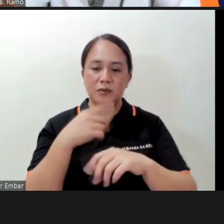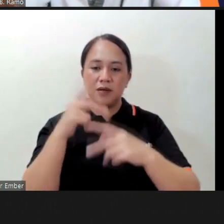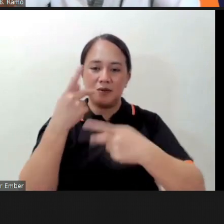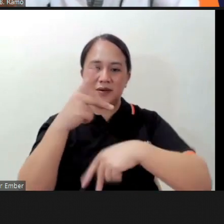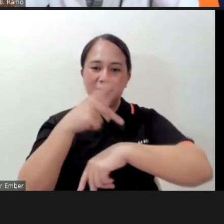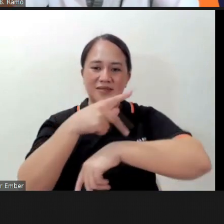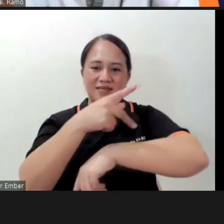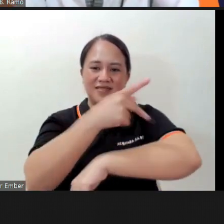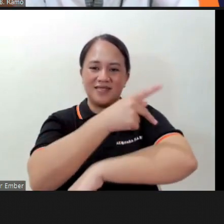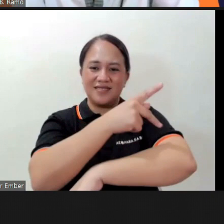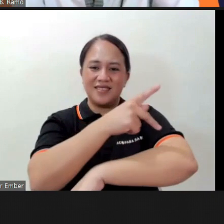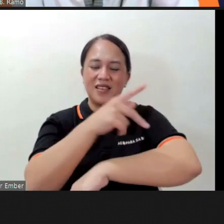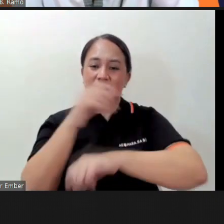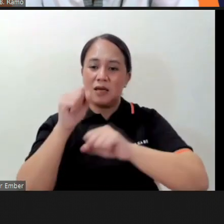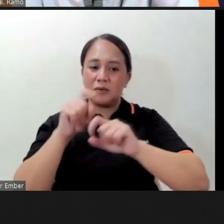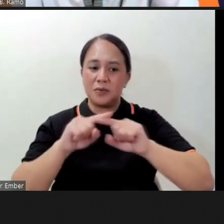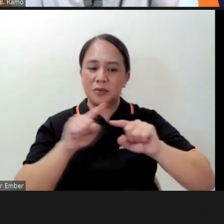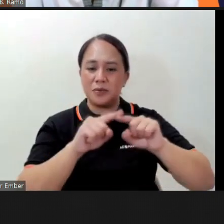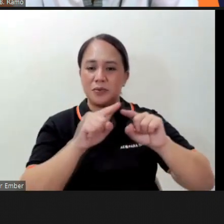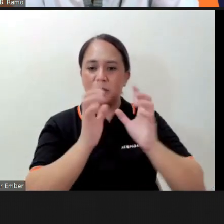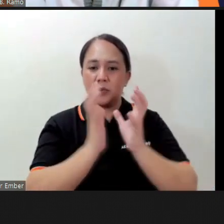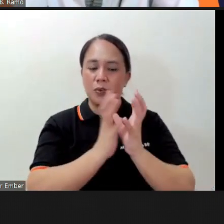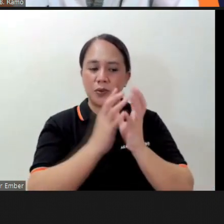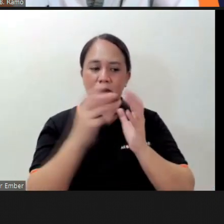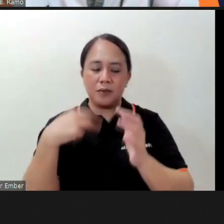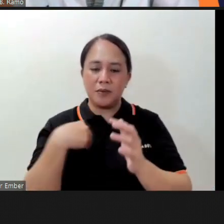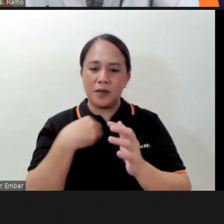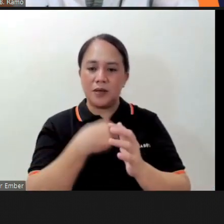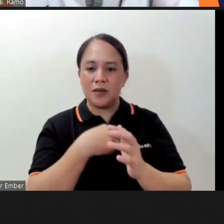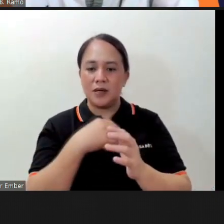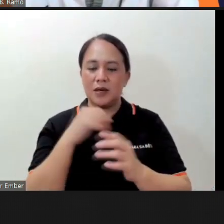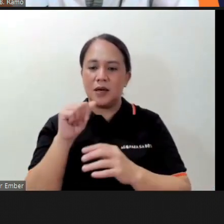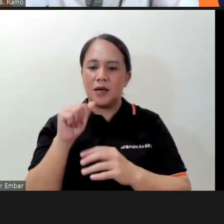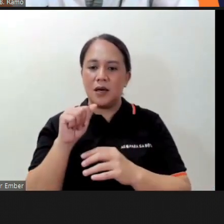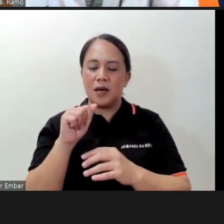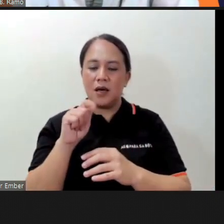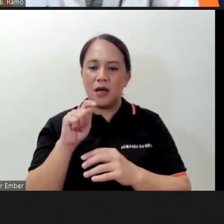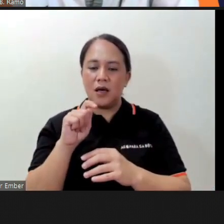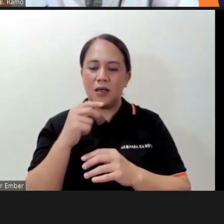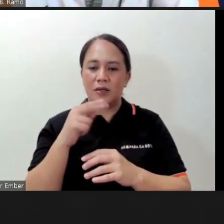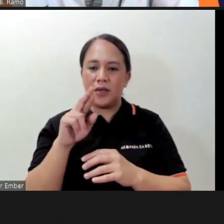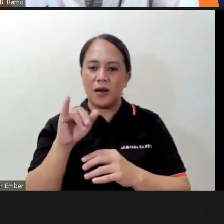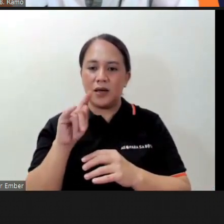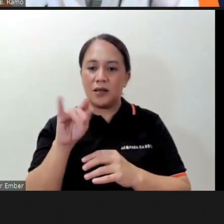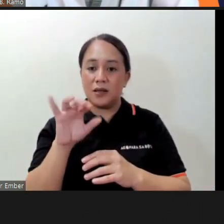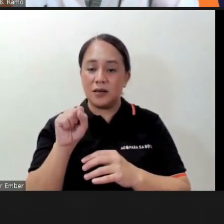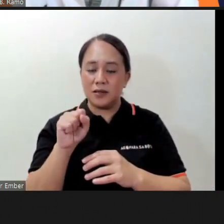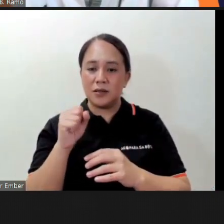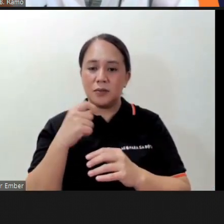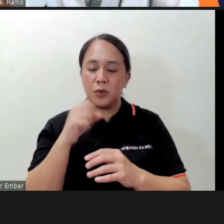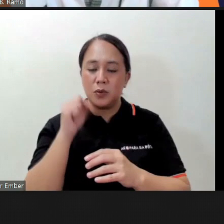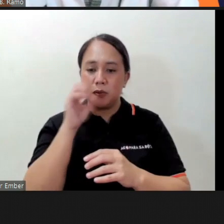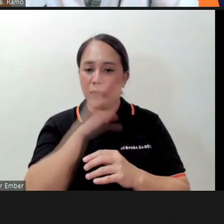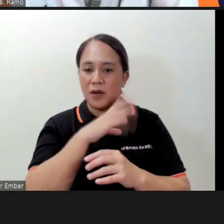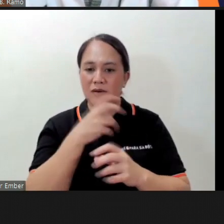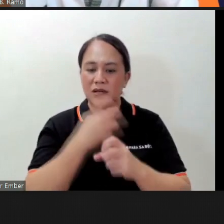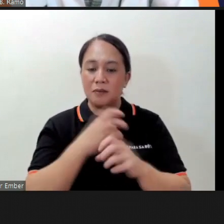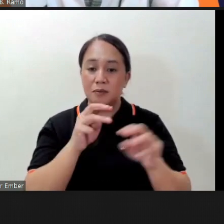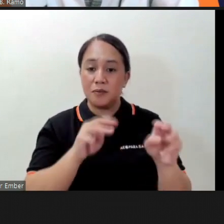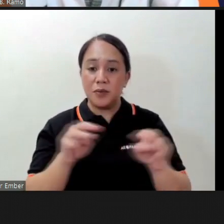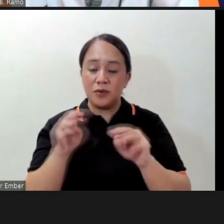have different community members who have arthritis elderly people who have a hard time moving